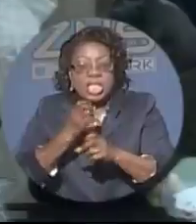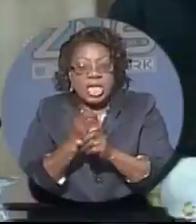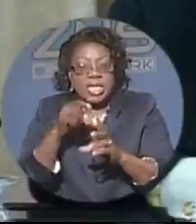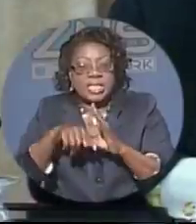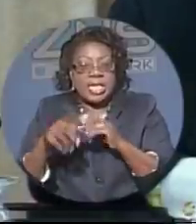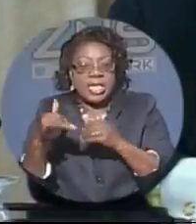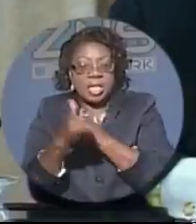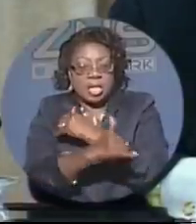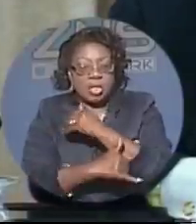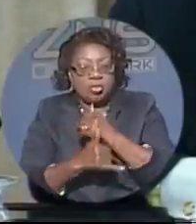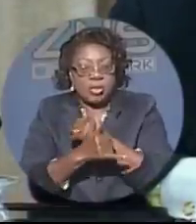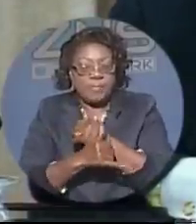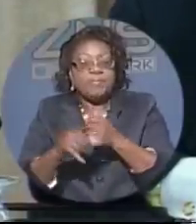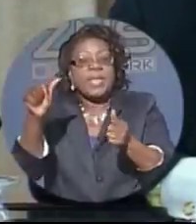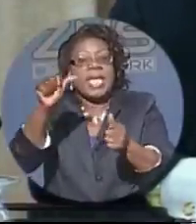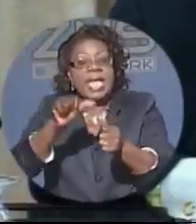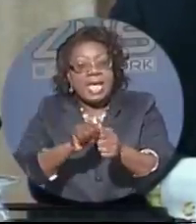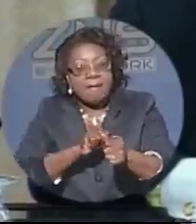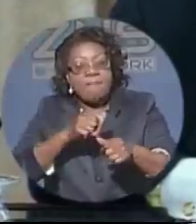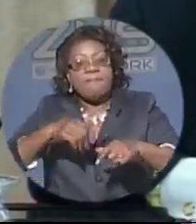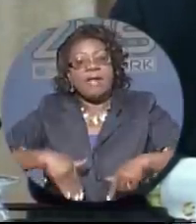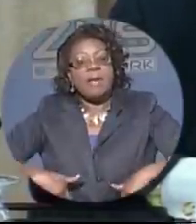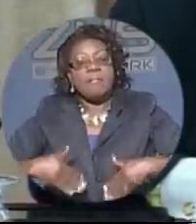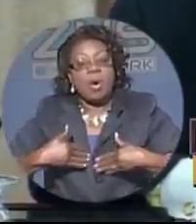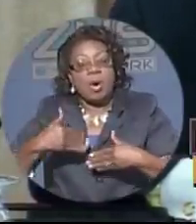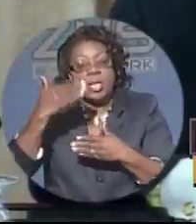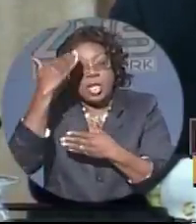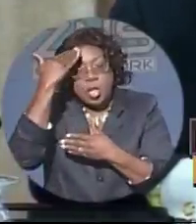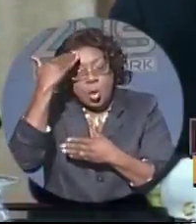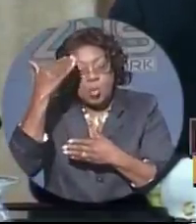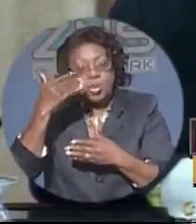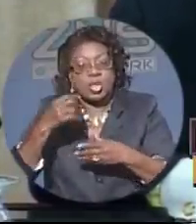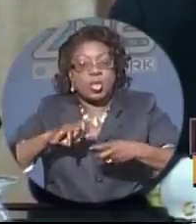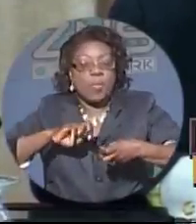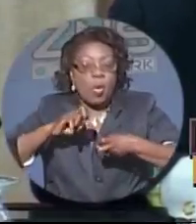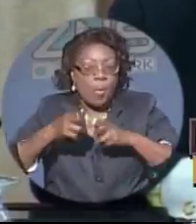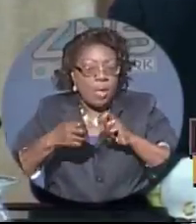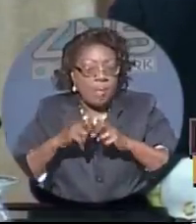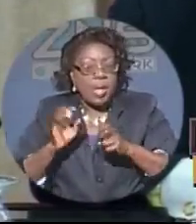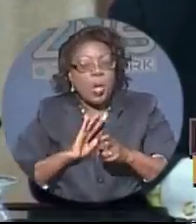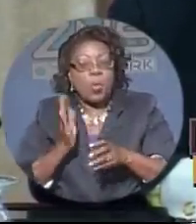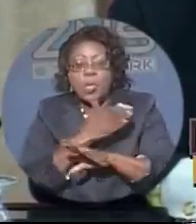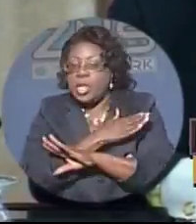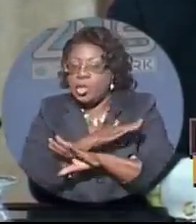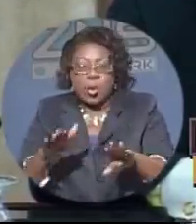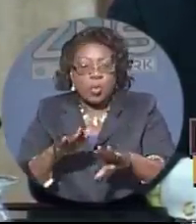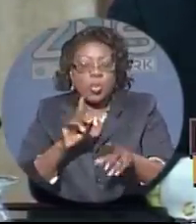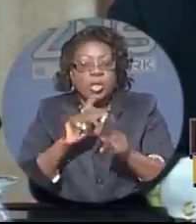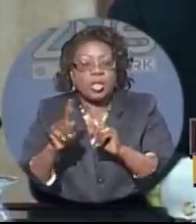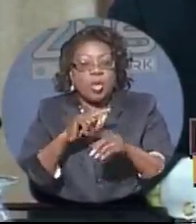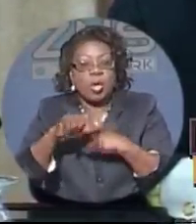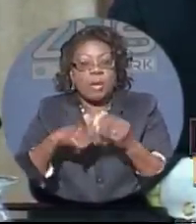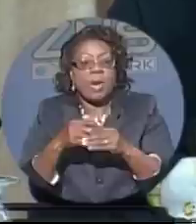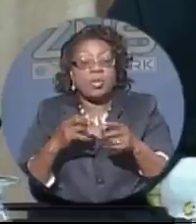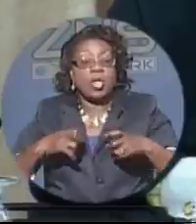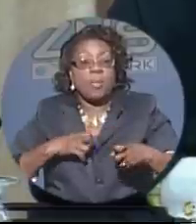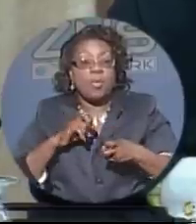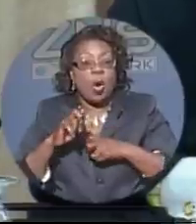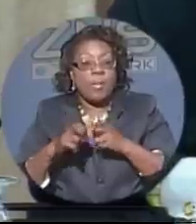Everybody knows the problems. We don't want to talk about the problems. We want to talk about the solution.